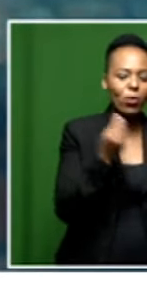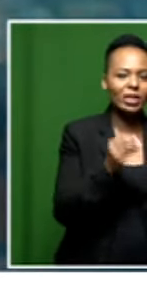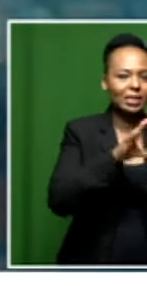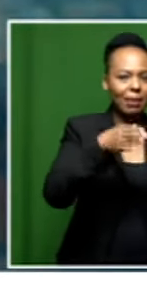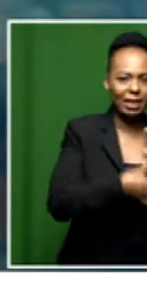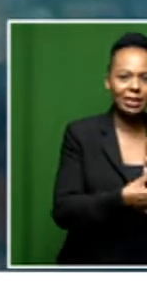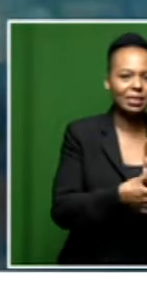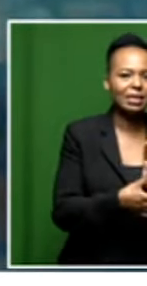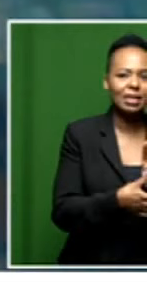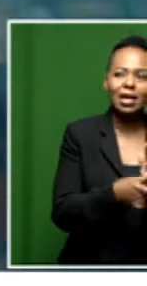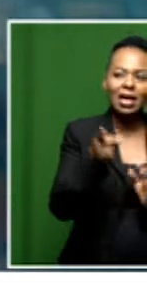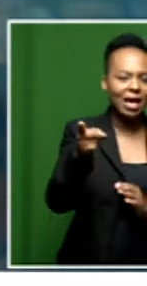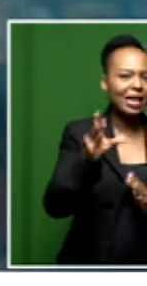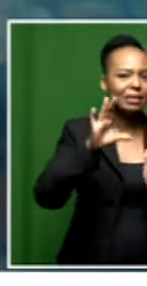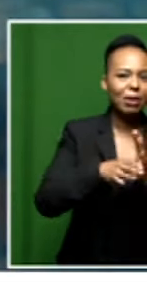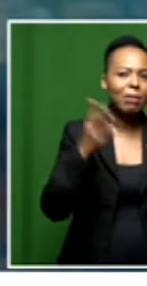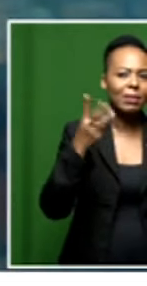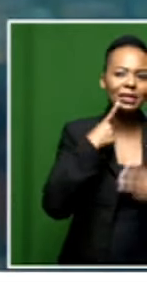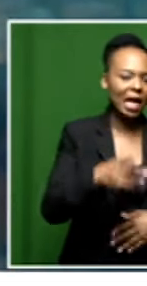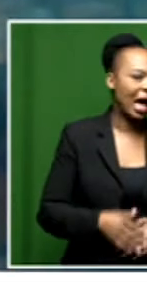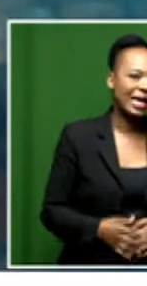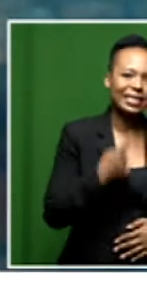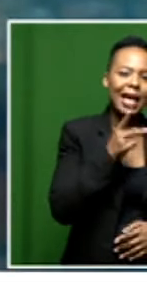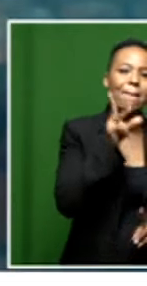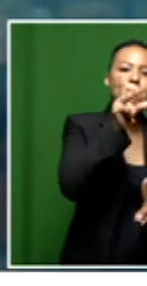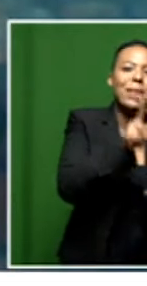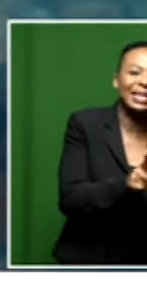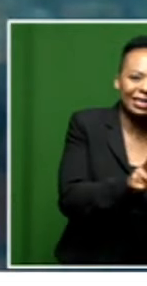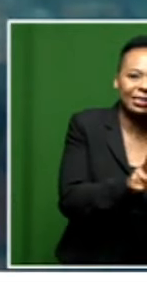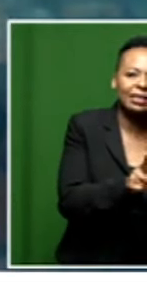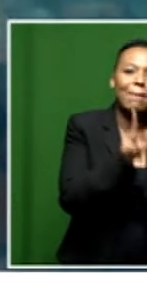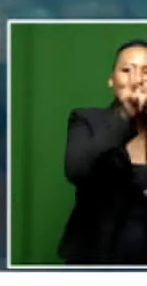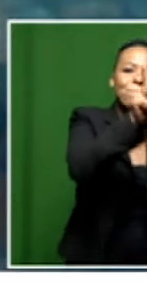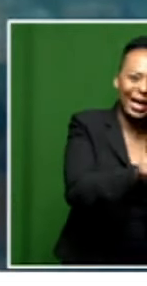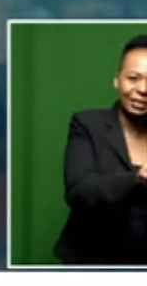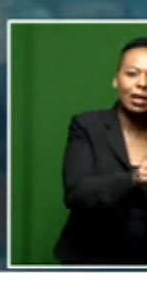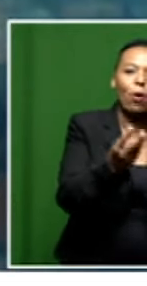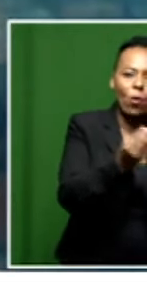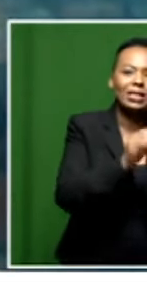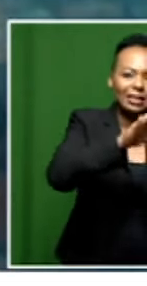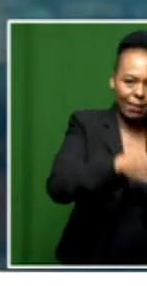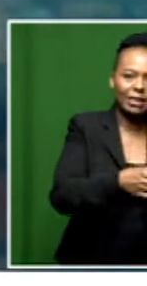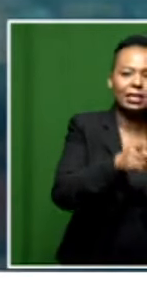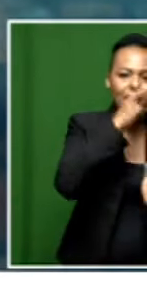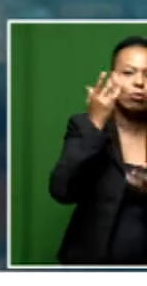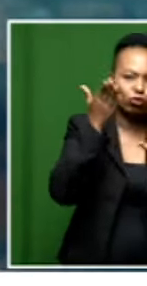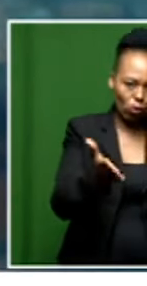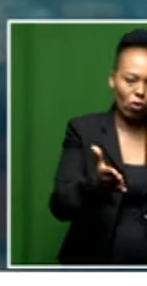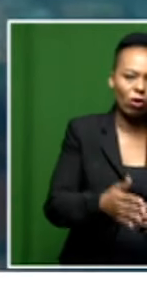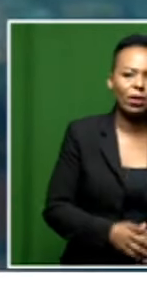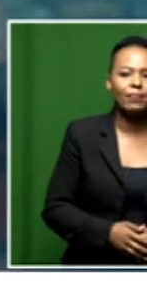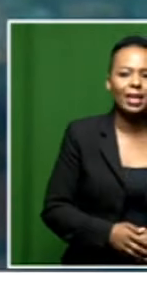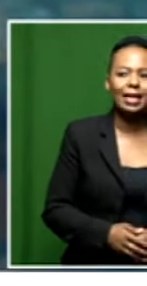they do not like it. They say they are persons with disabilities. Okay. Disabled persons,